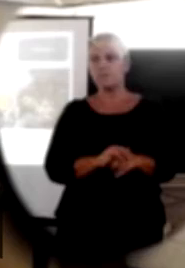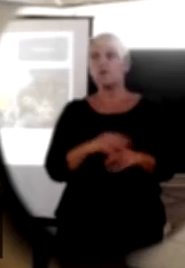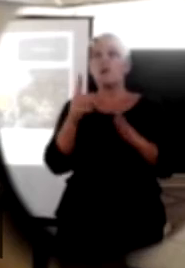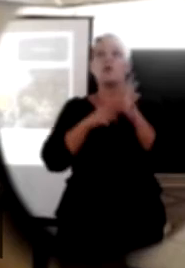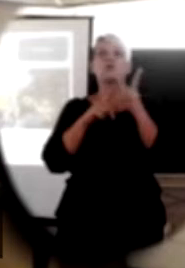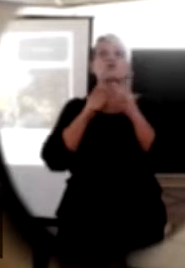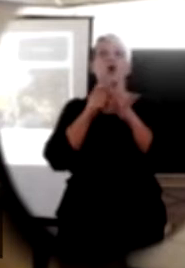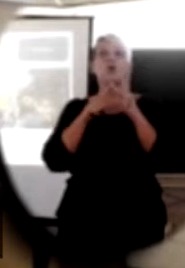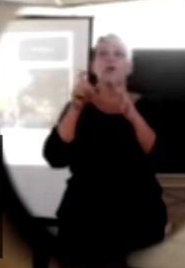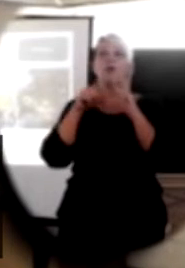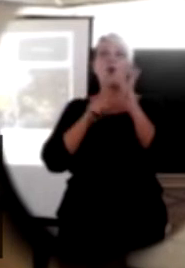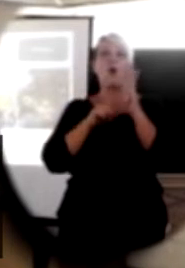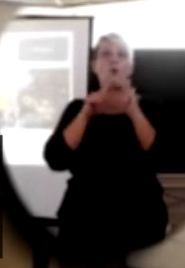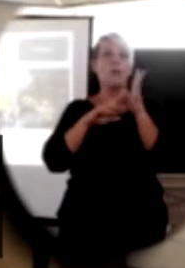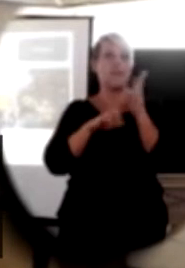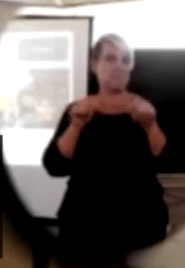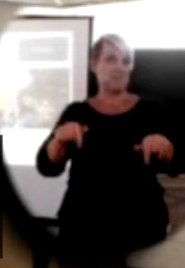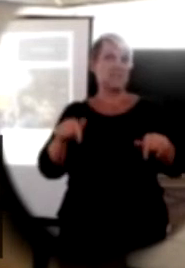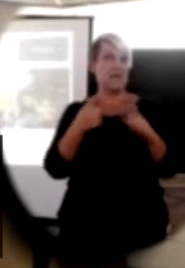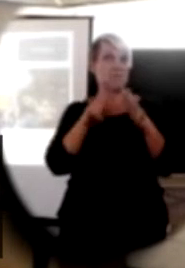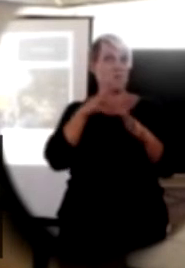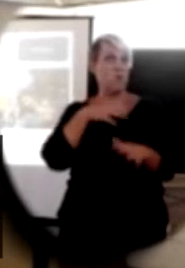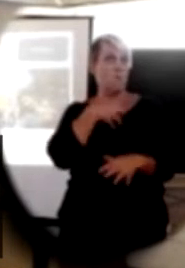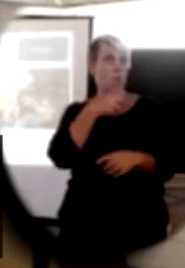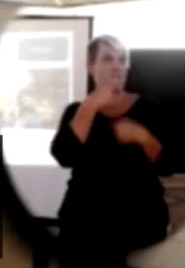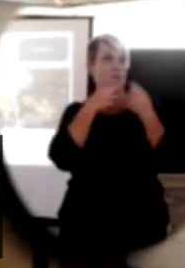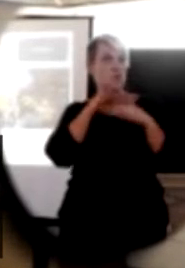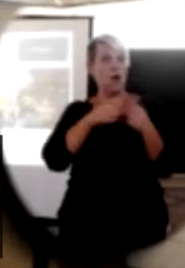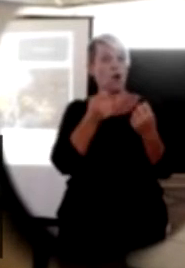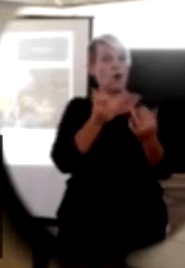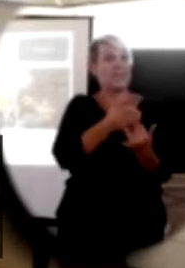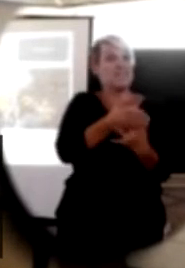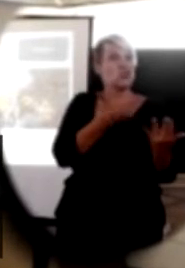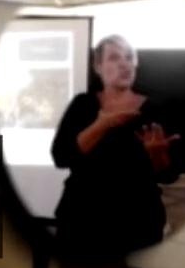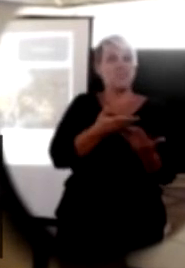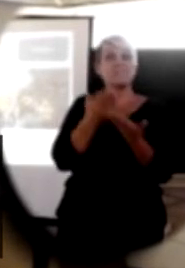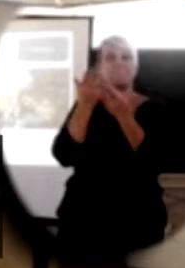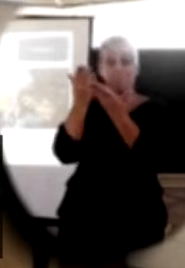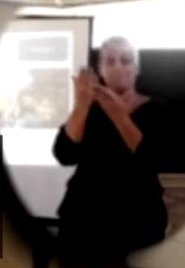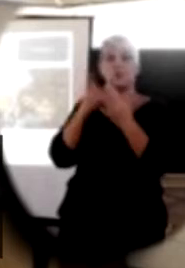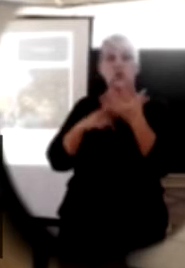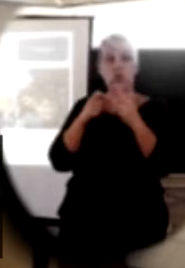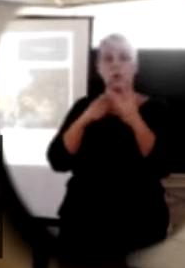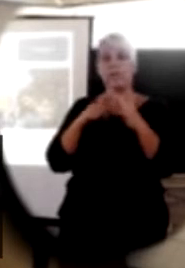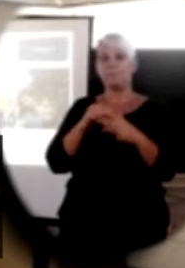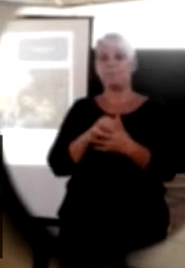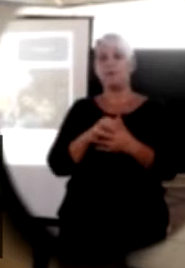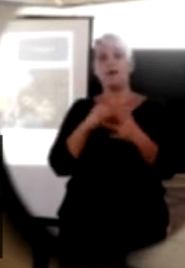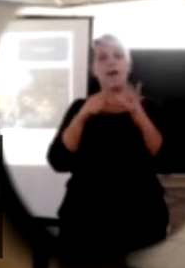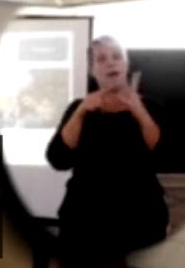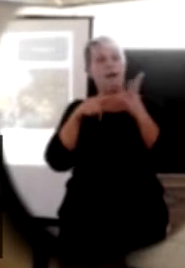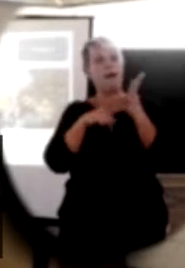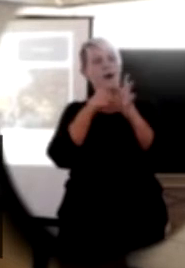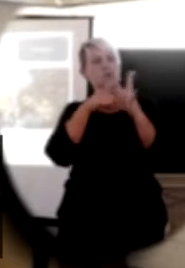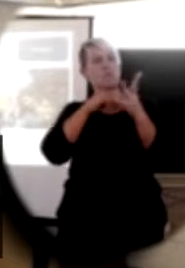Joanie Coleman is here if you want more information about early intervention services. As I said before, our outpost